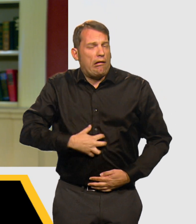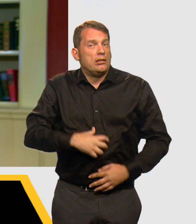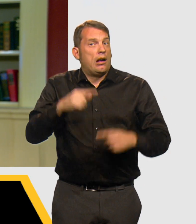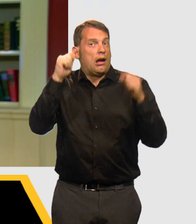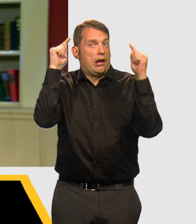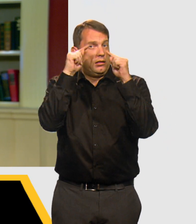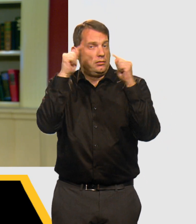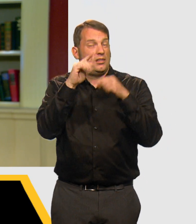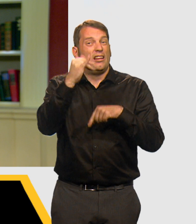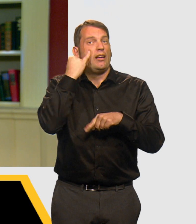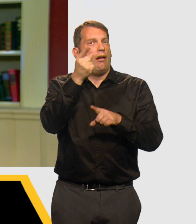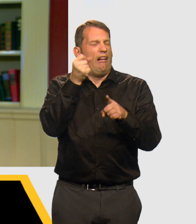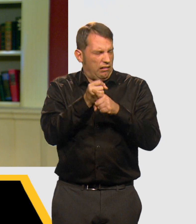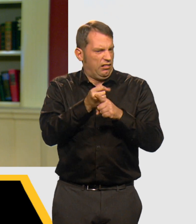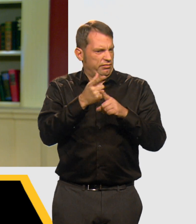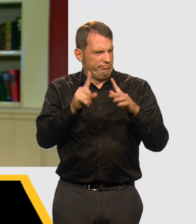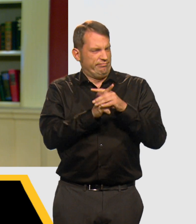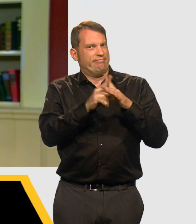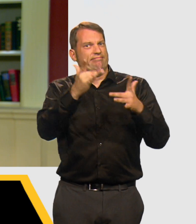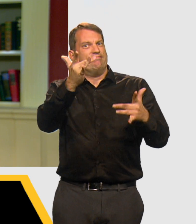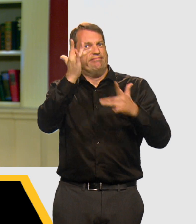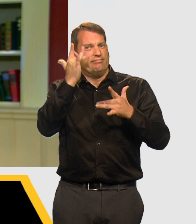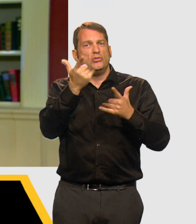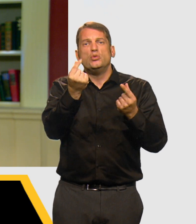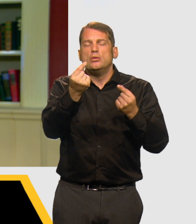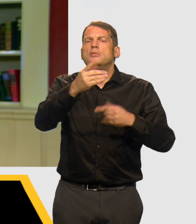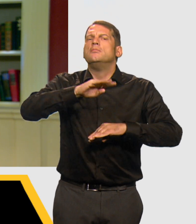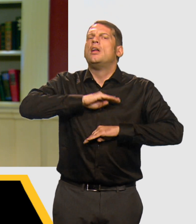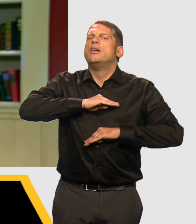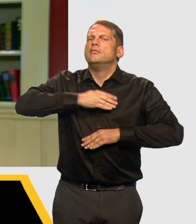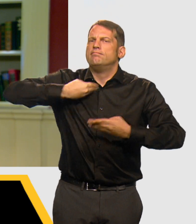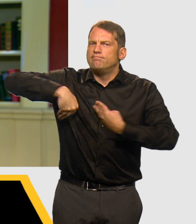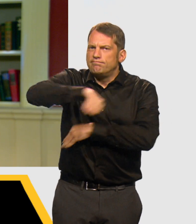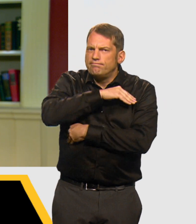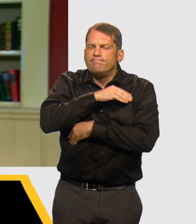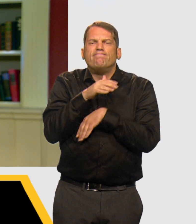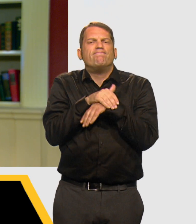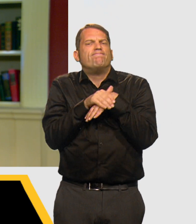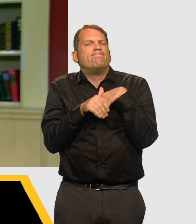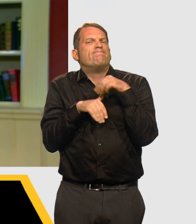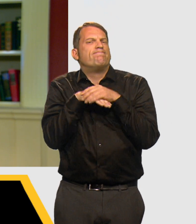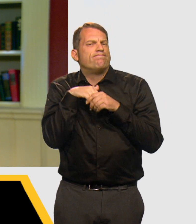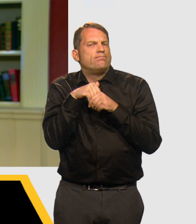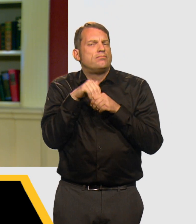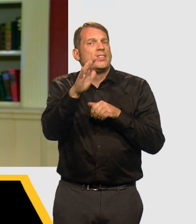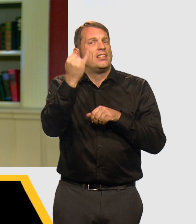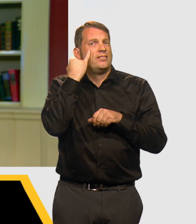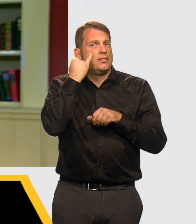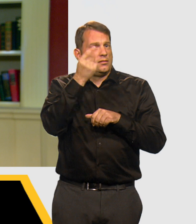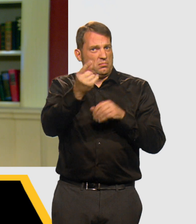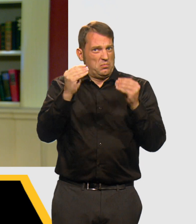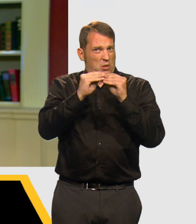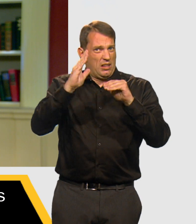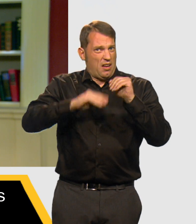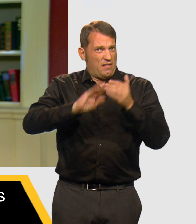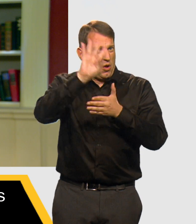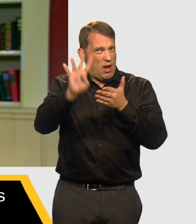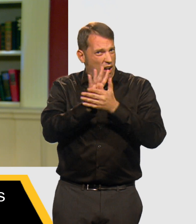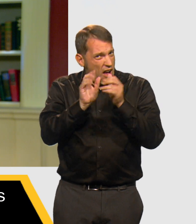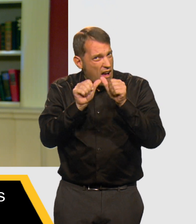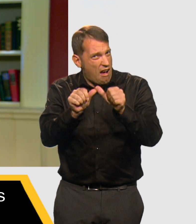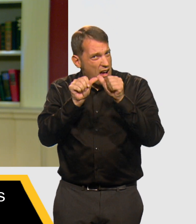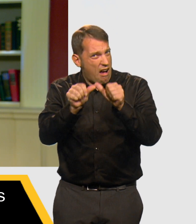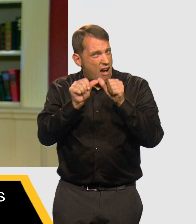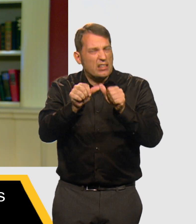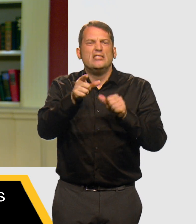nausea, and headache. If symptoms occur, wrap yourself in a blanket and try to get comfortable. Go to the